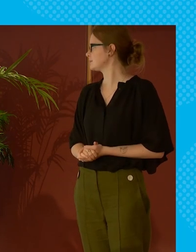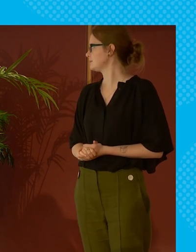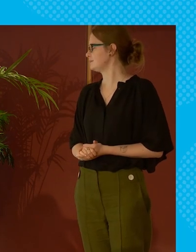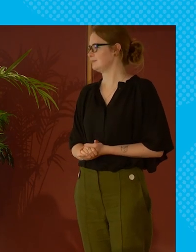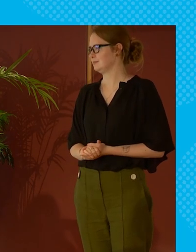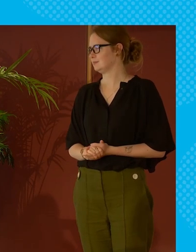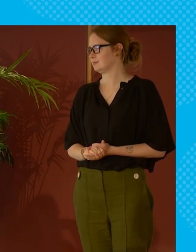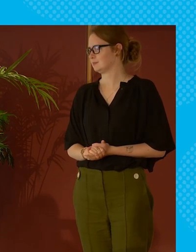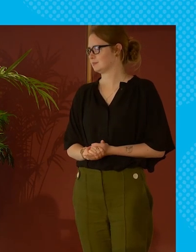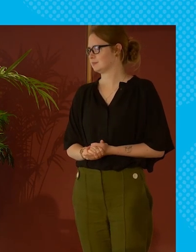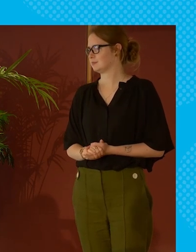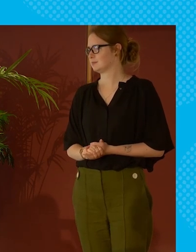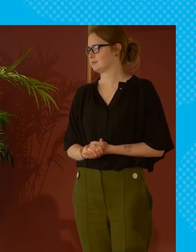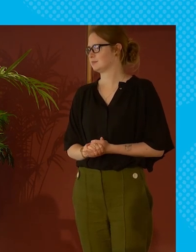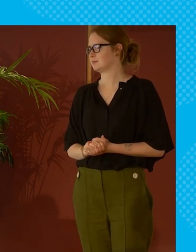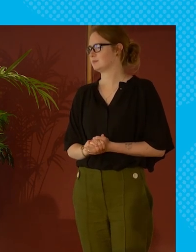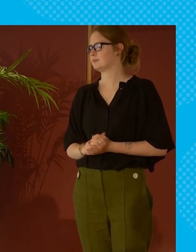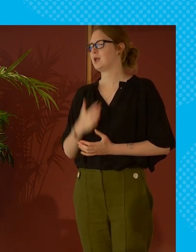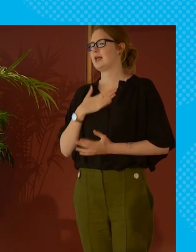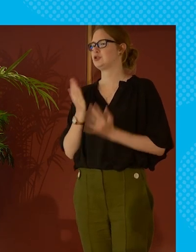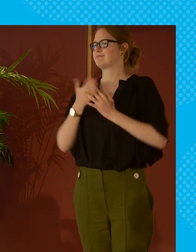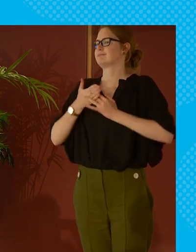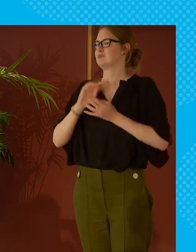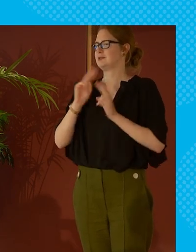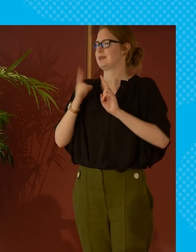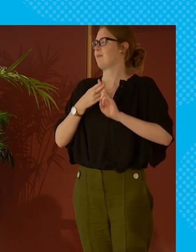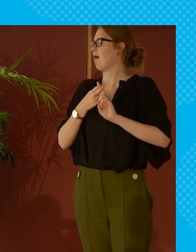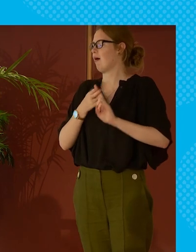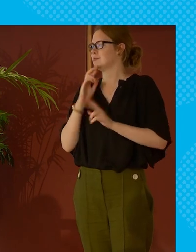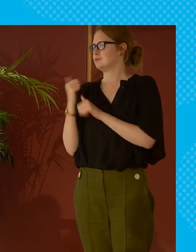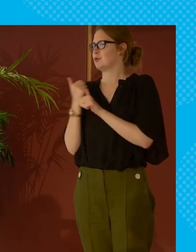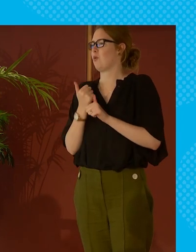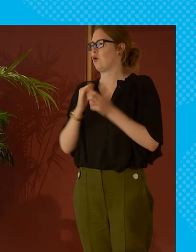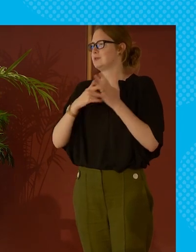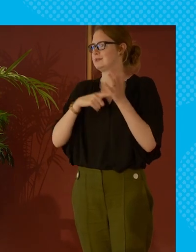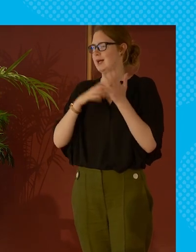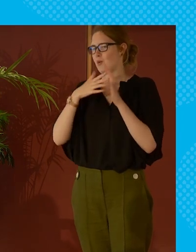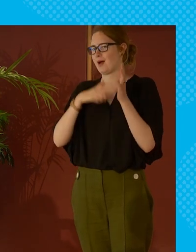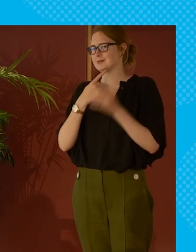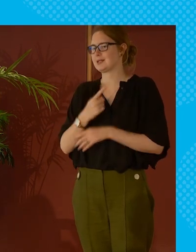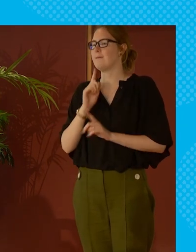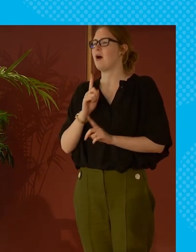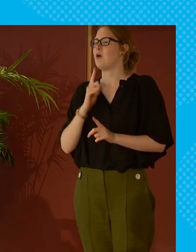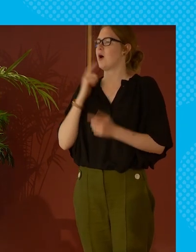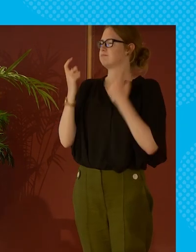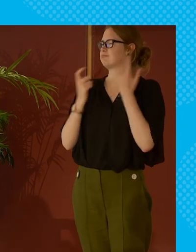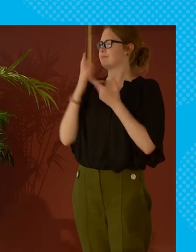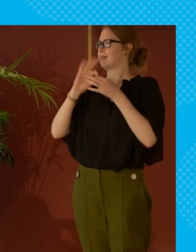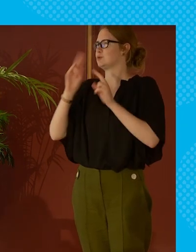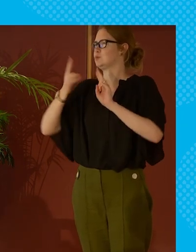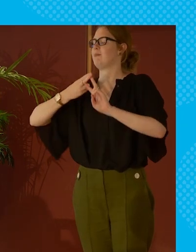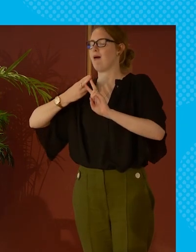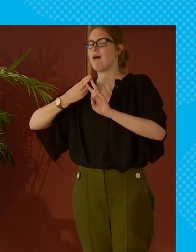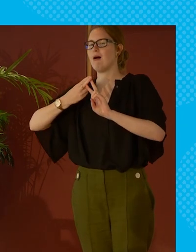so i'll stop there yeah i'd like to come in on stigma as well completely supporting what satvat says there but also what's